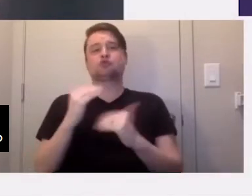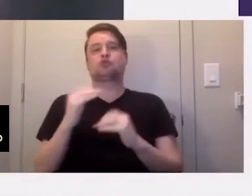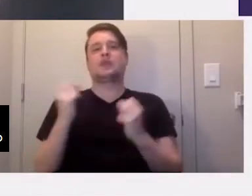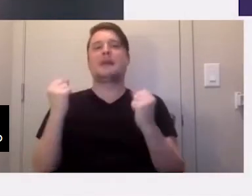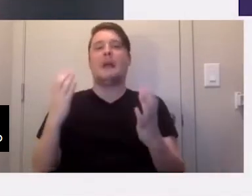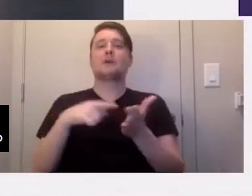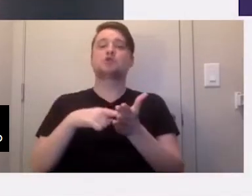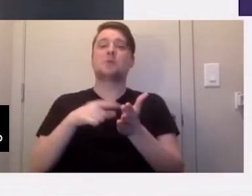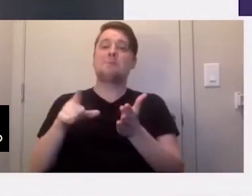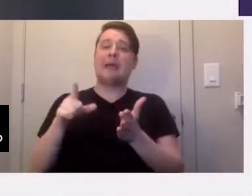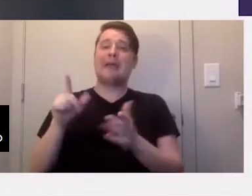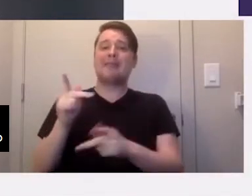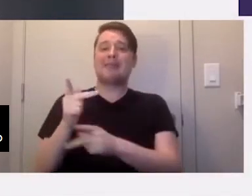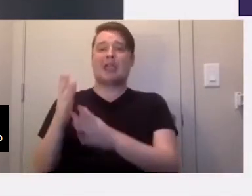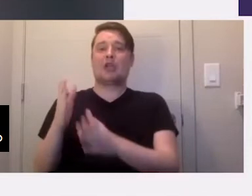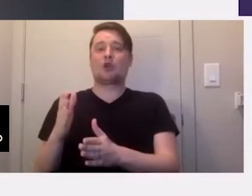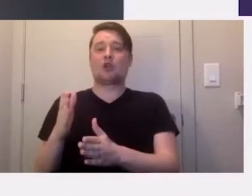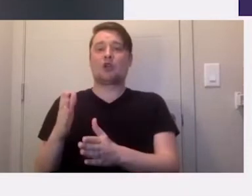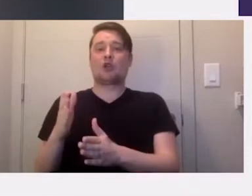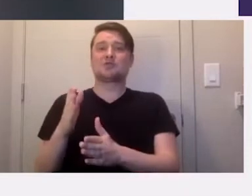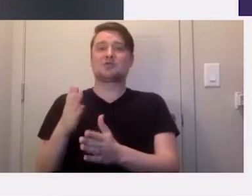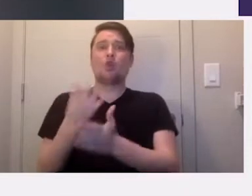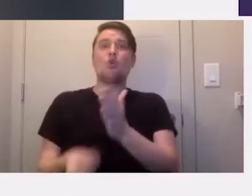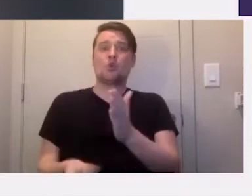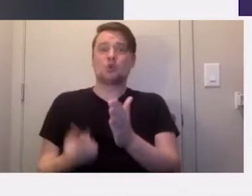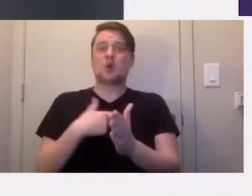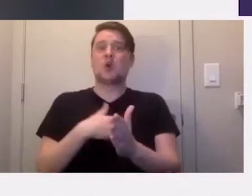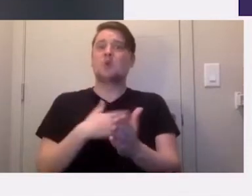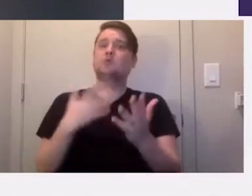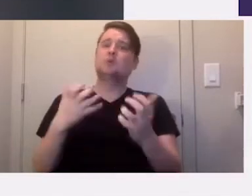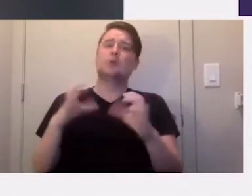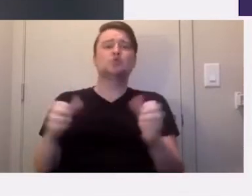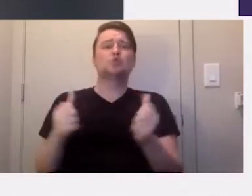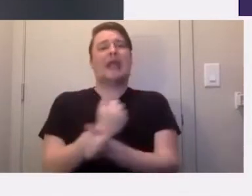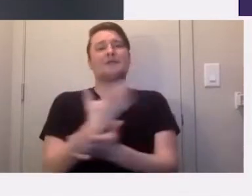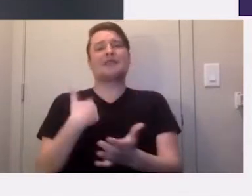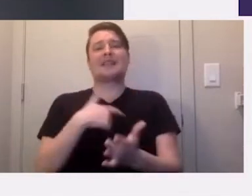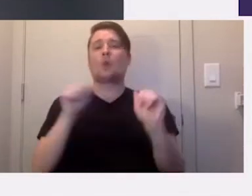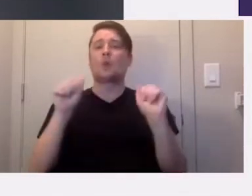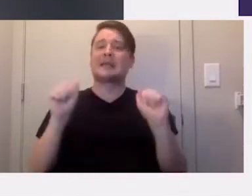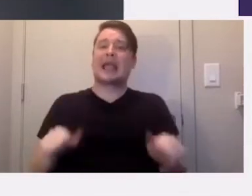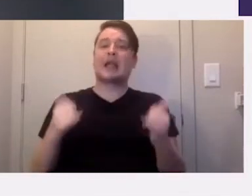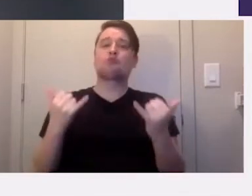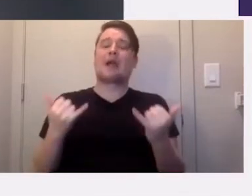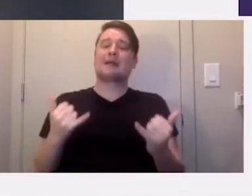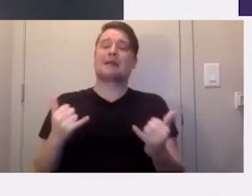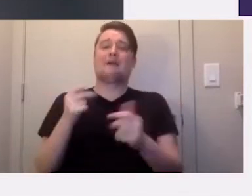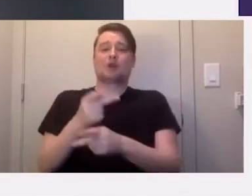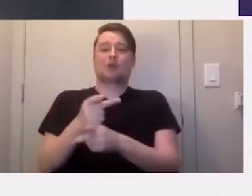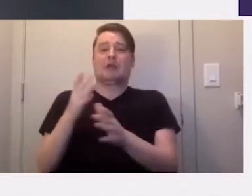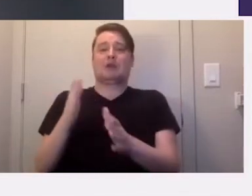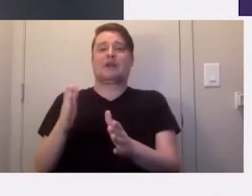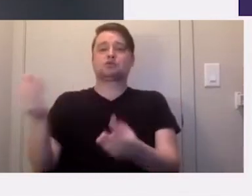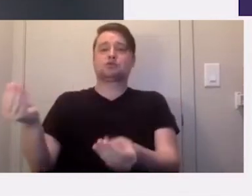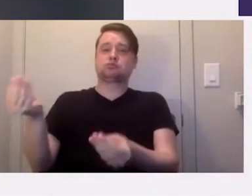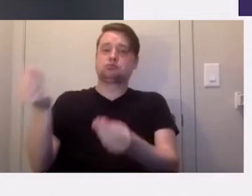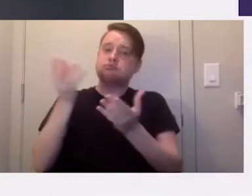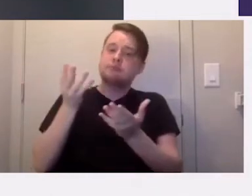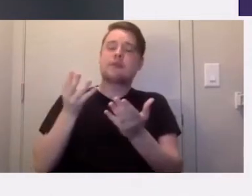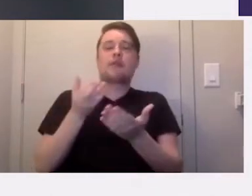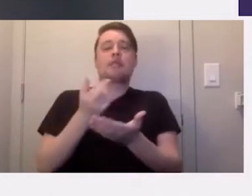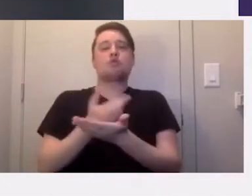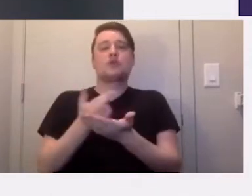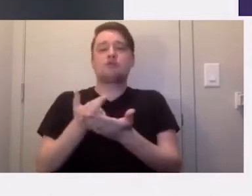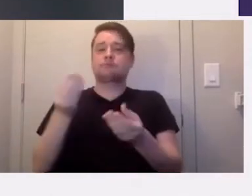of pay that caregivers use. Our goal is to be doing everything that we can right now to get caregivers the information and the resources